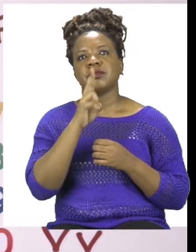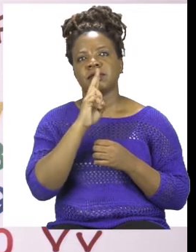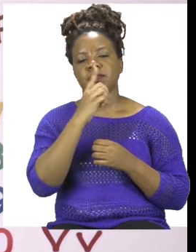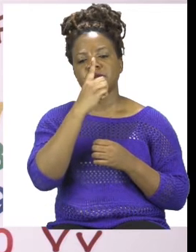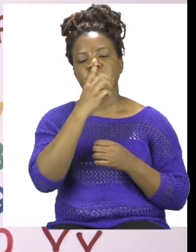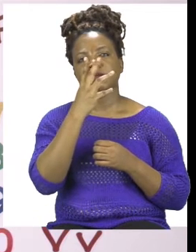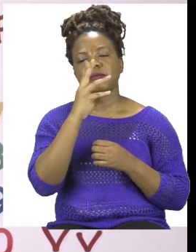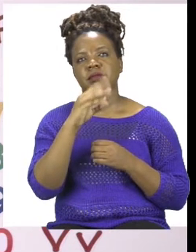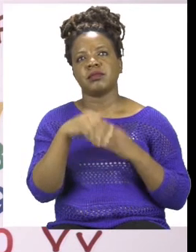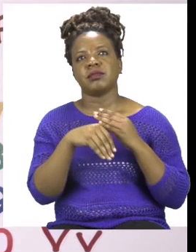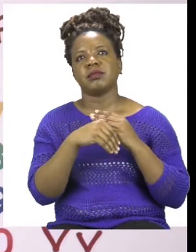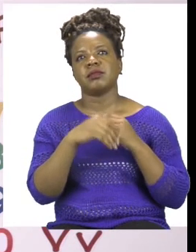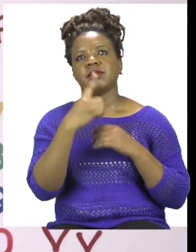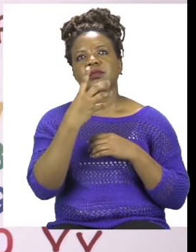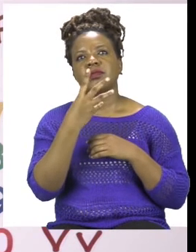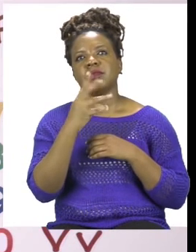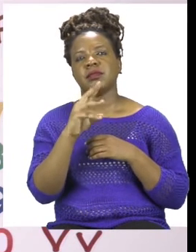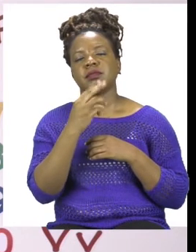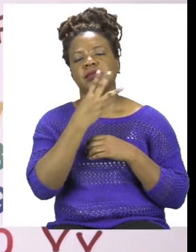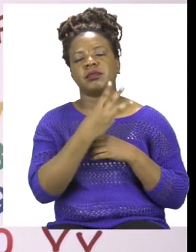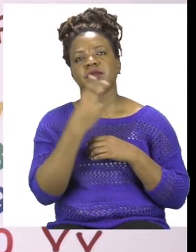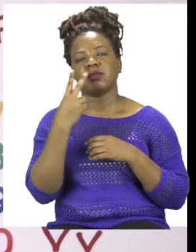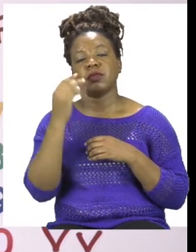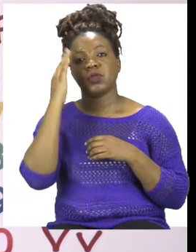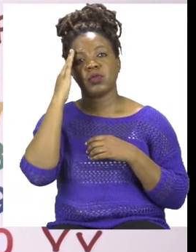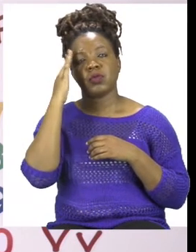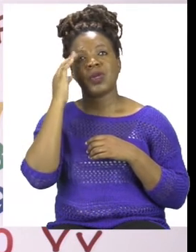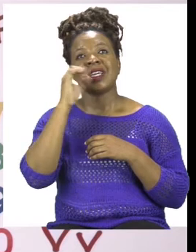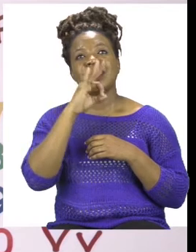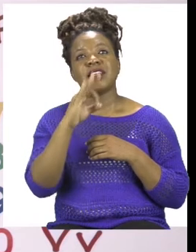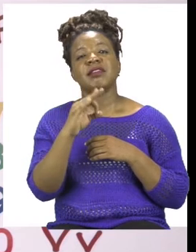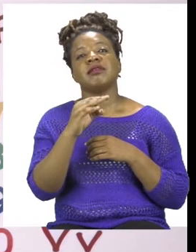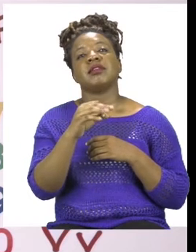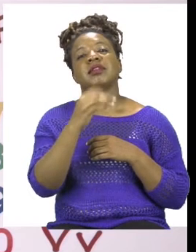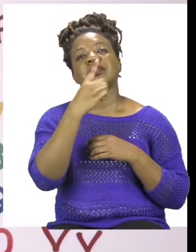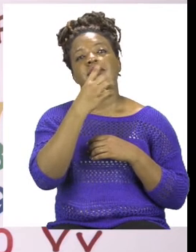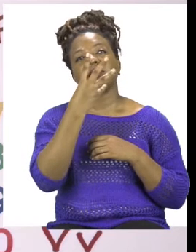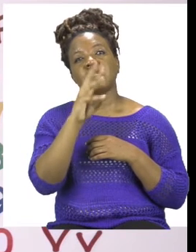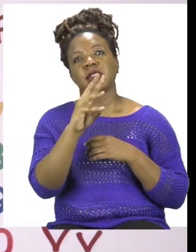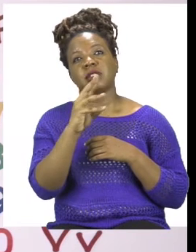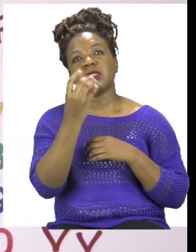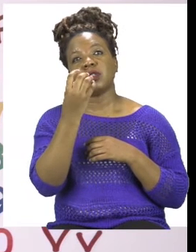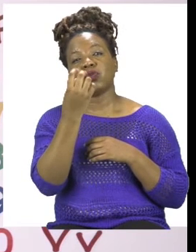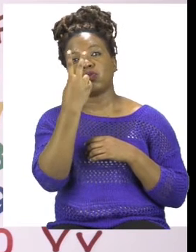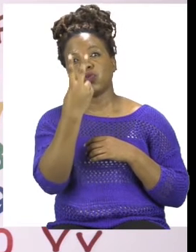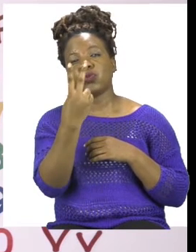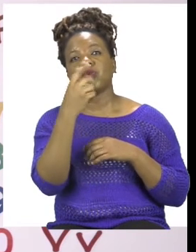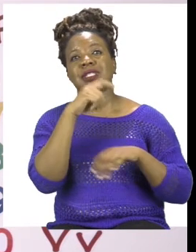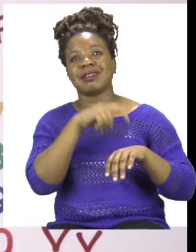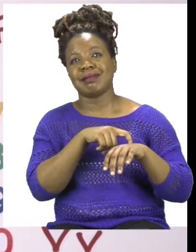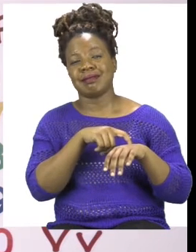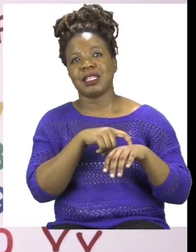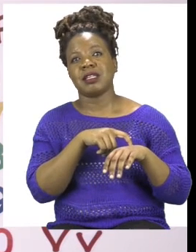22. Now we know that if we double the number 16 the way we did when we said 16